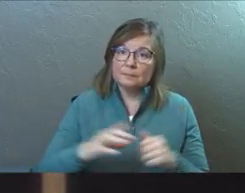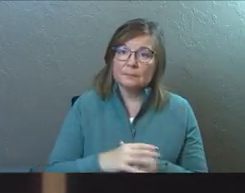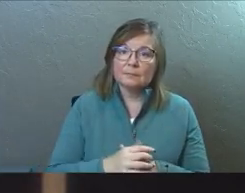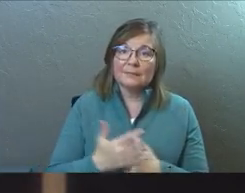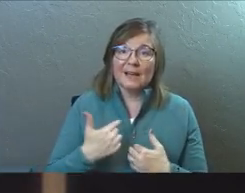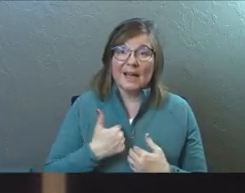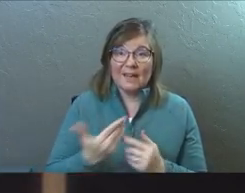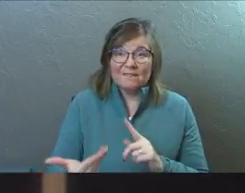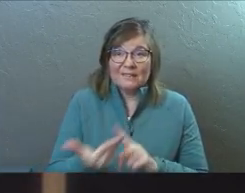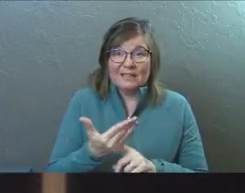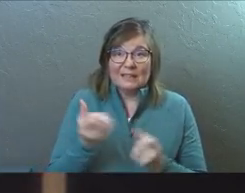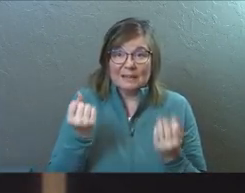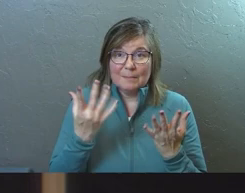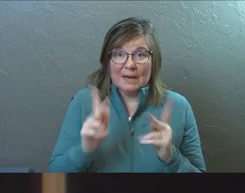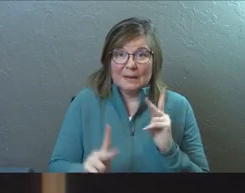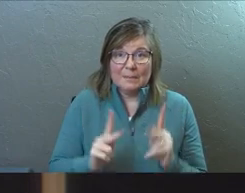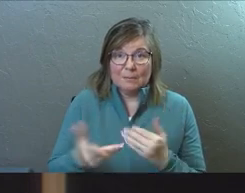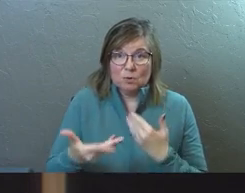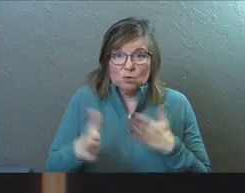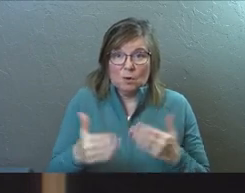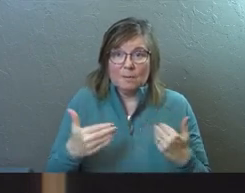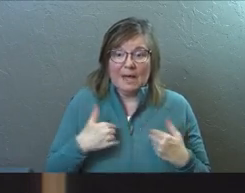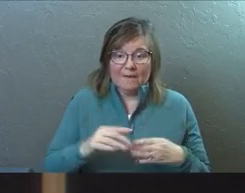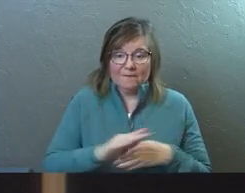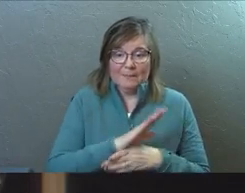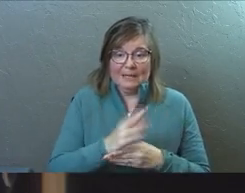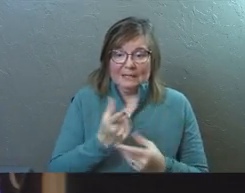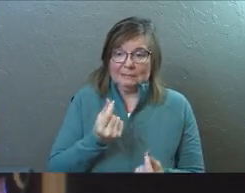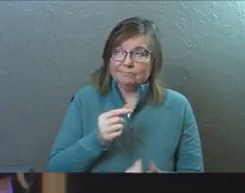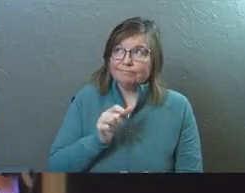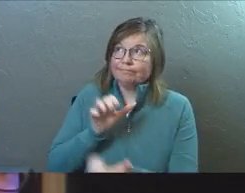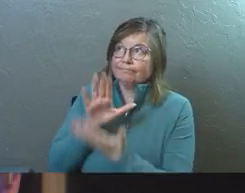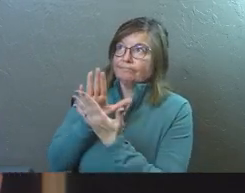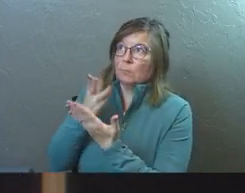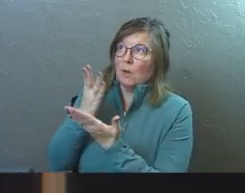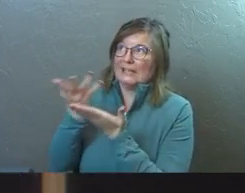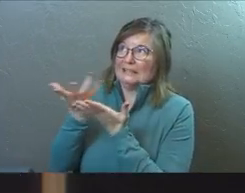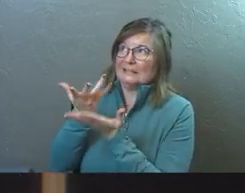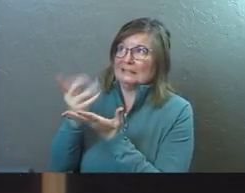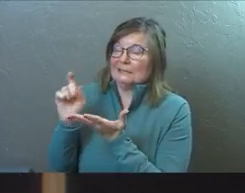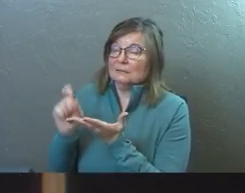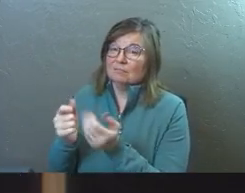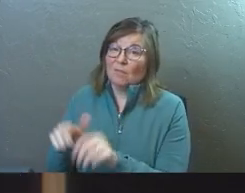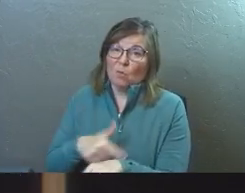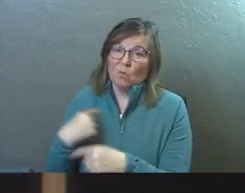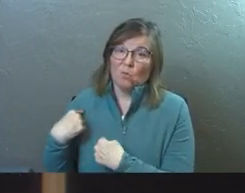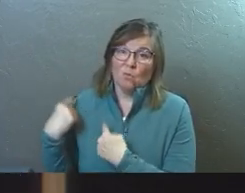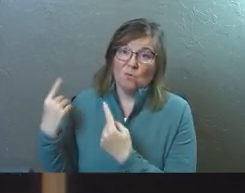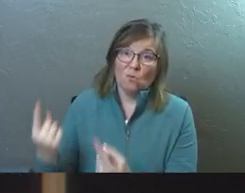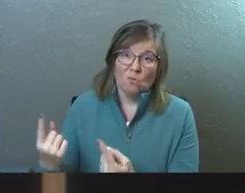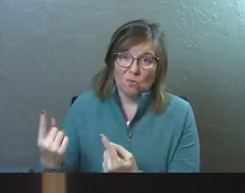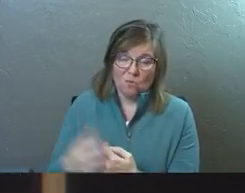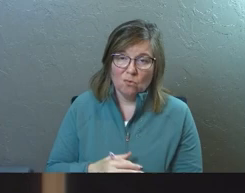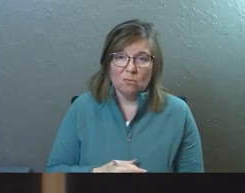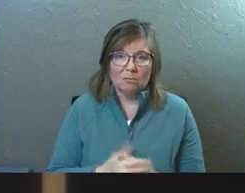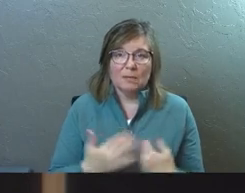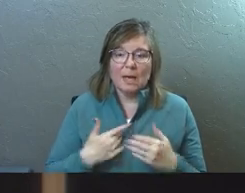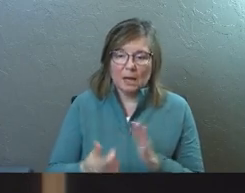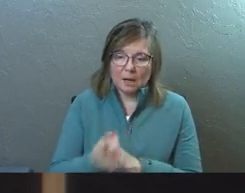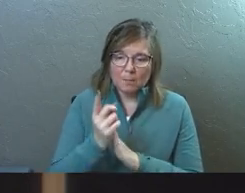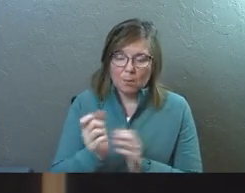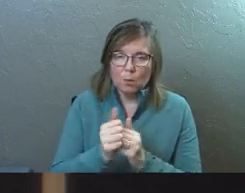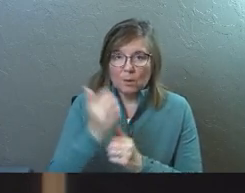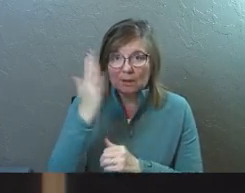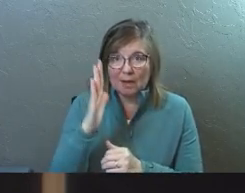But I have a conviction that many people in this room have business to do with God. And it's been a long time since you've done business with God, had a